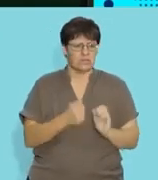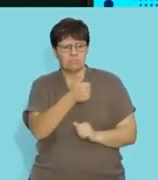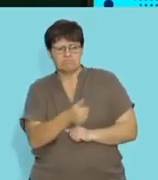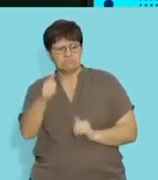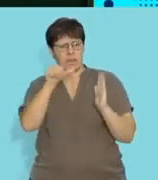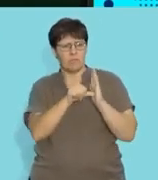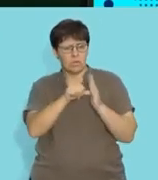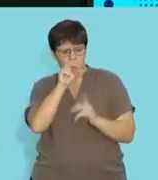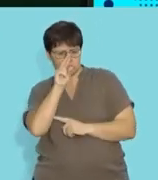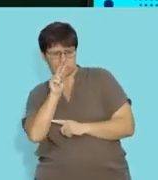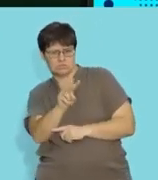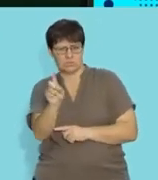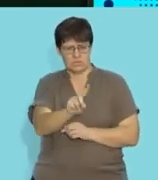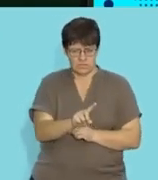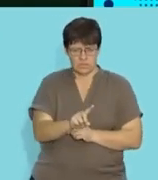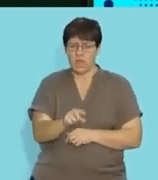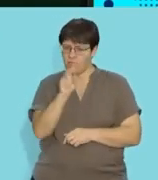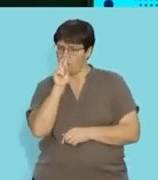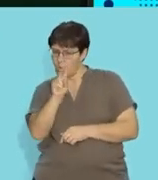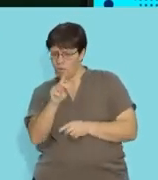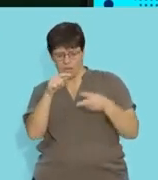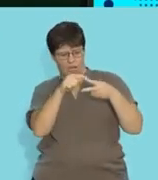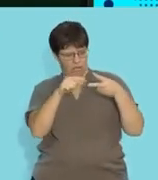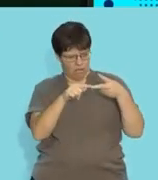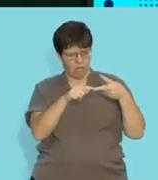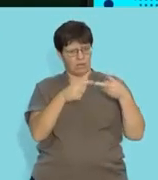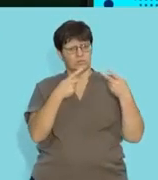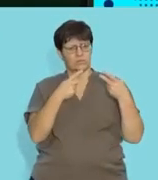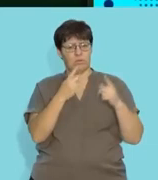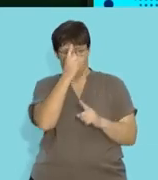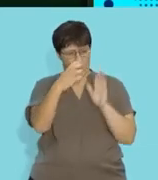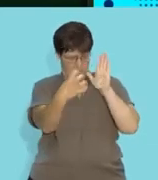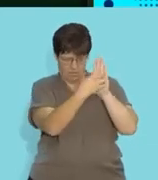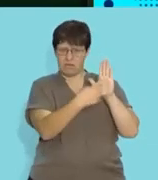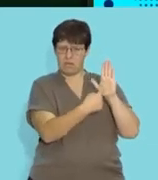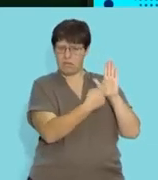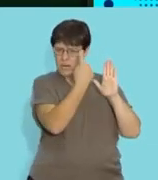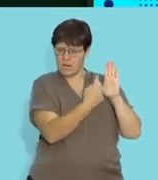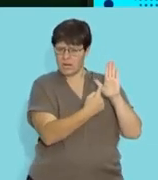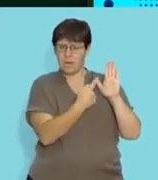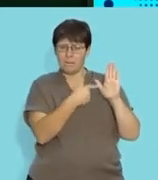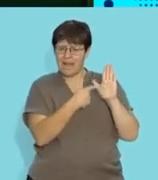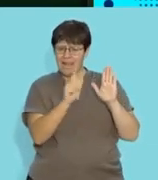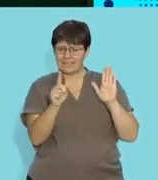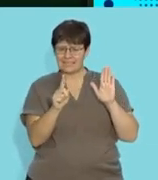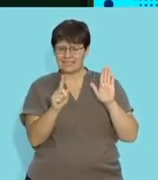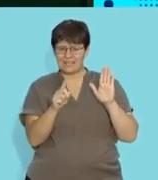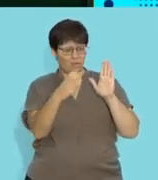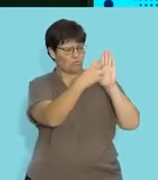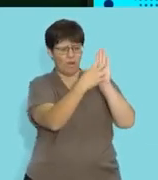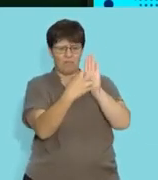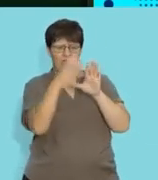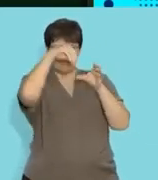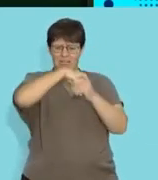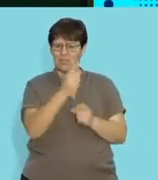ideas that you need to see there whenever you're looking at it as it's one plane, Cartesian plane, and I give you two